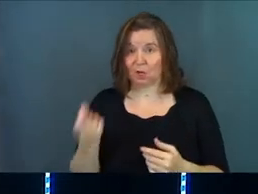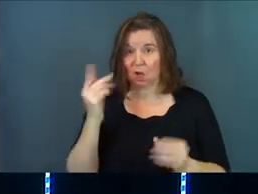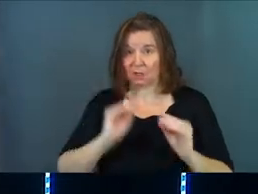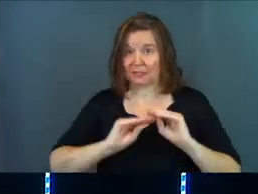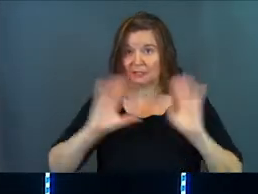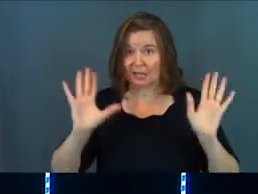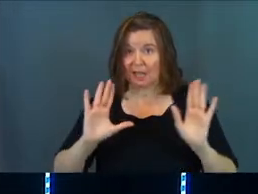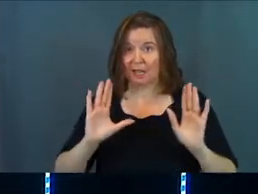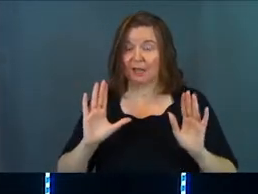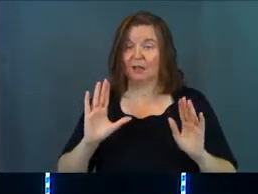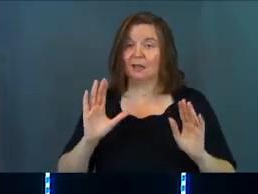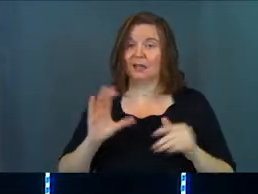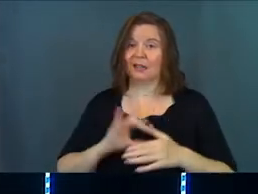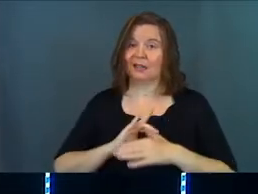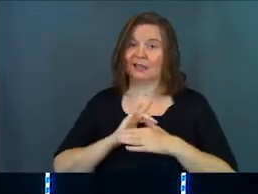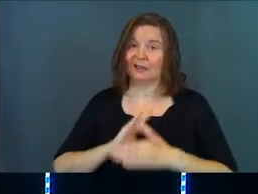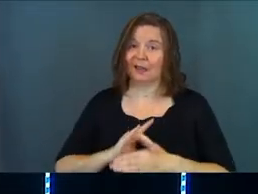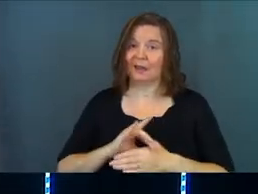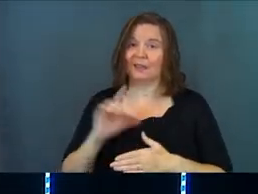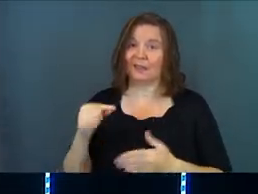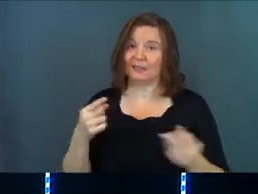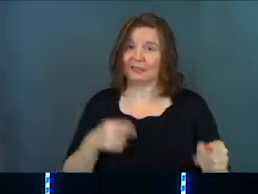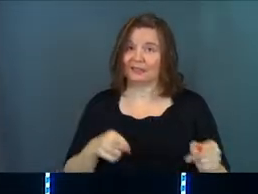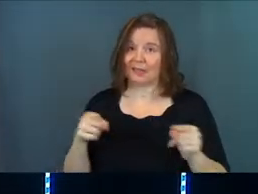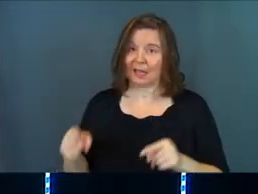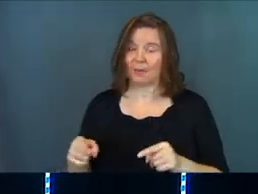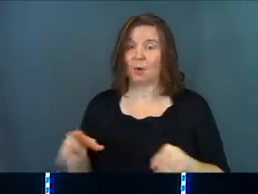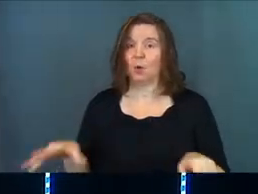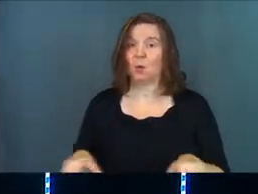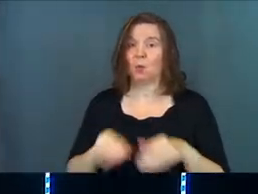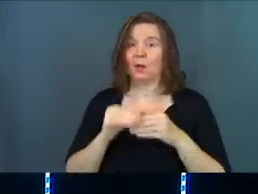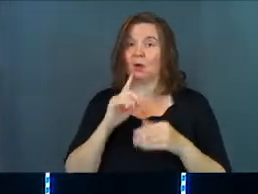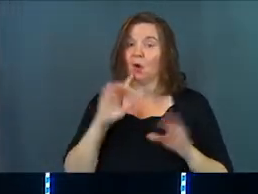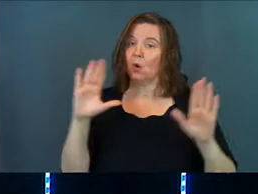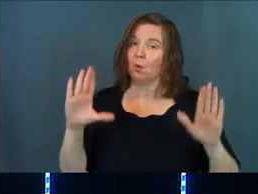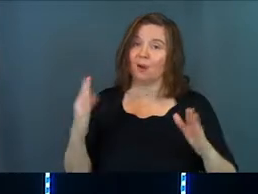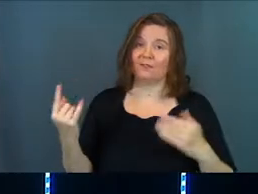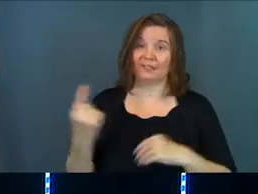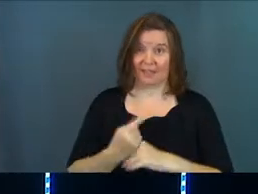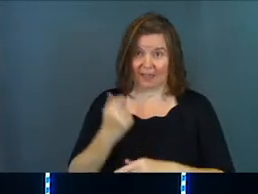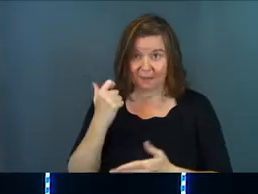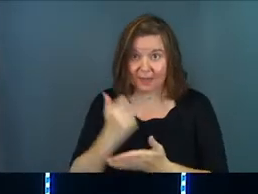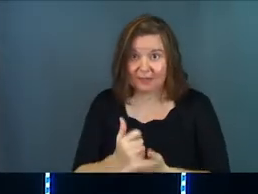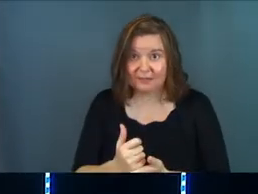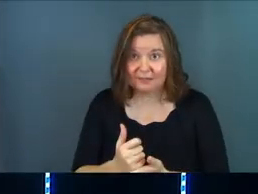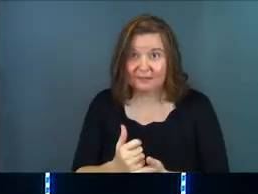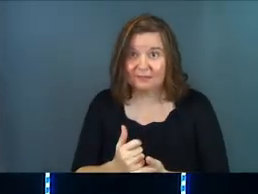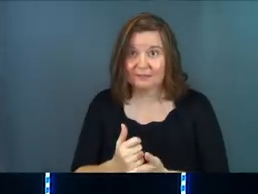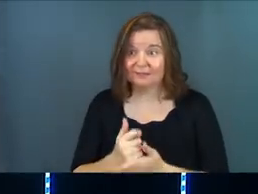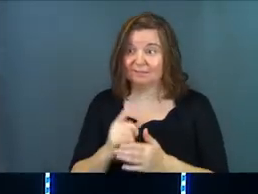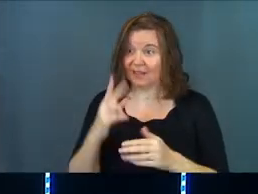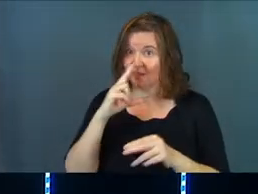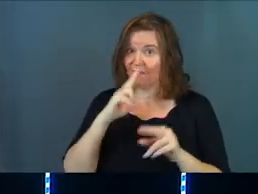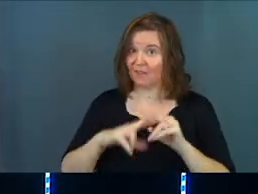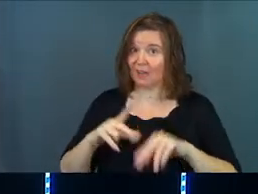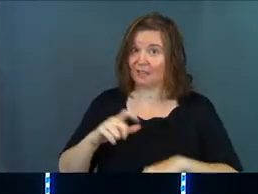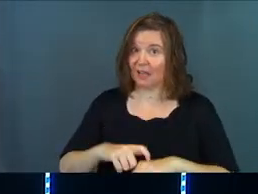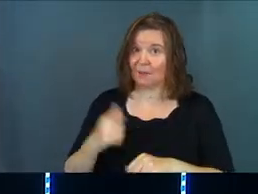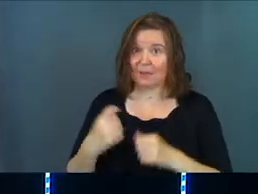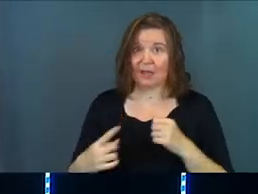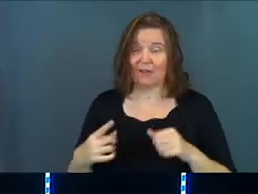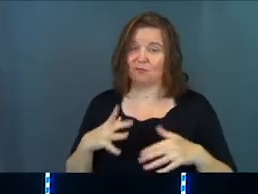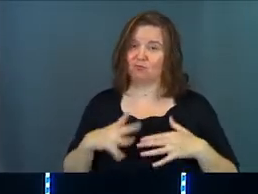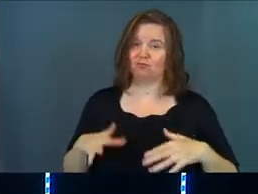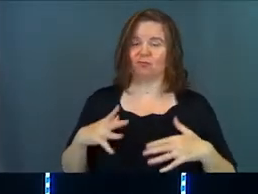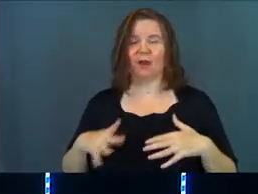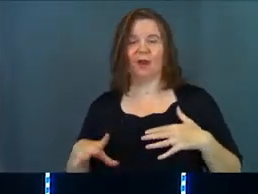understand the kind of context in which this is happening. Weddings are a wonderful day, man. Aren't weddings a fun time? Everybody